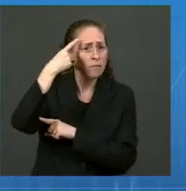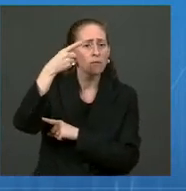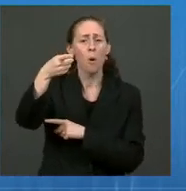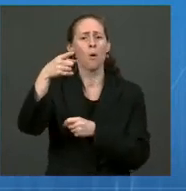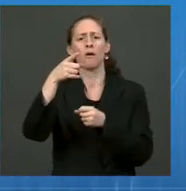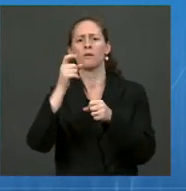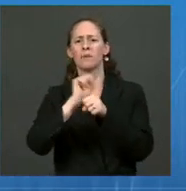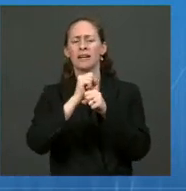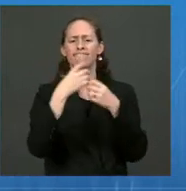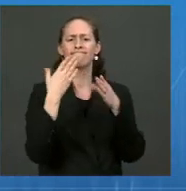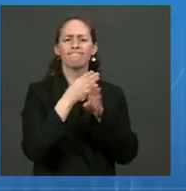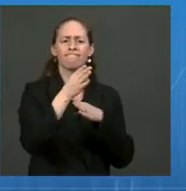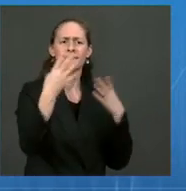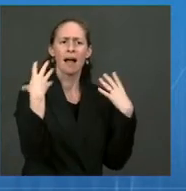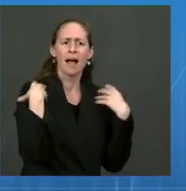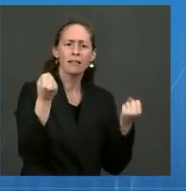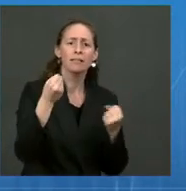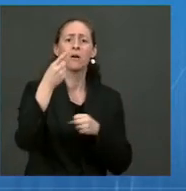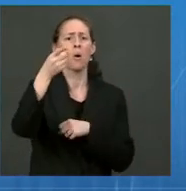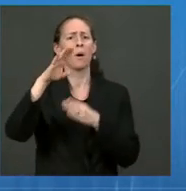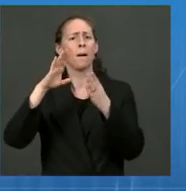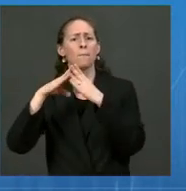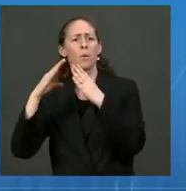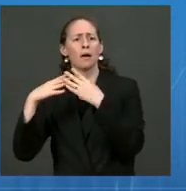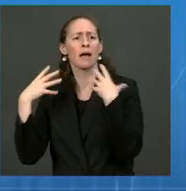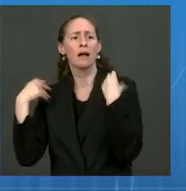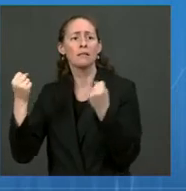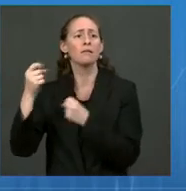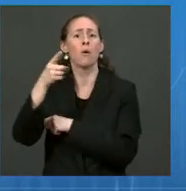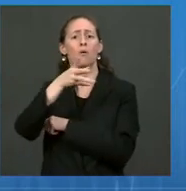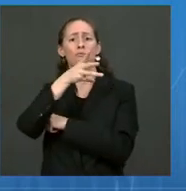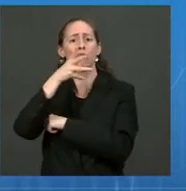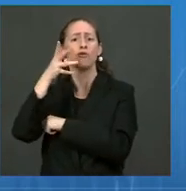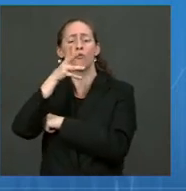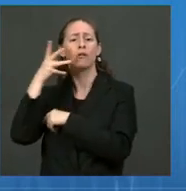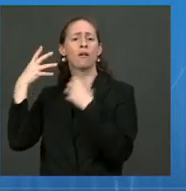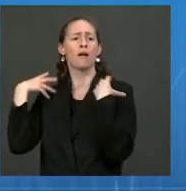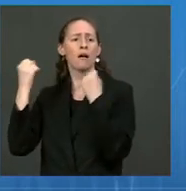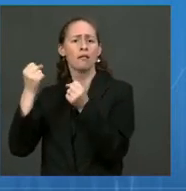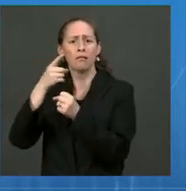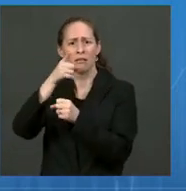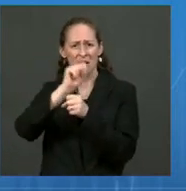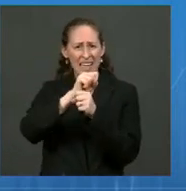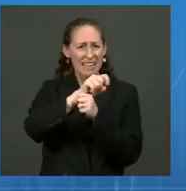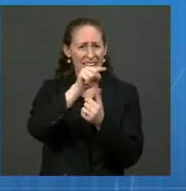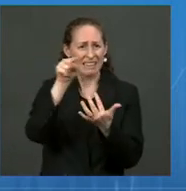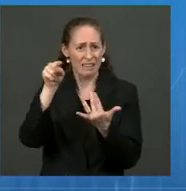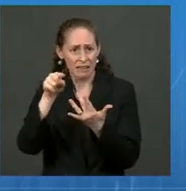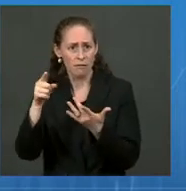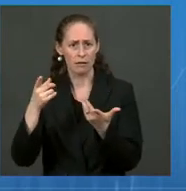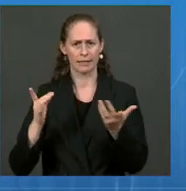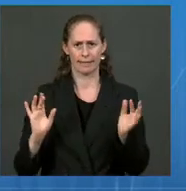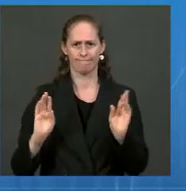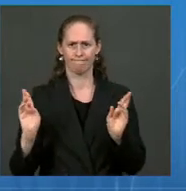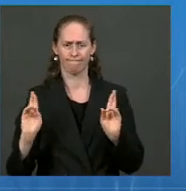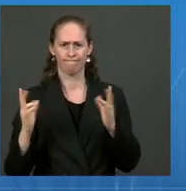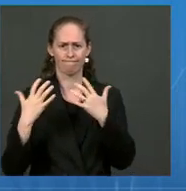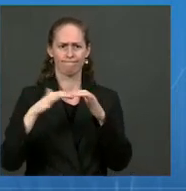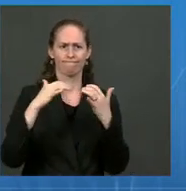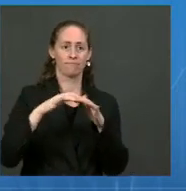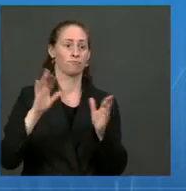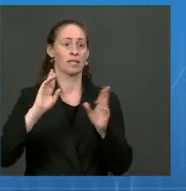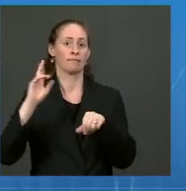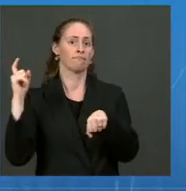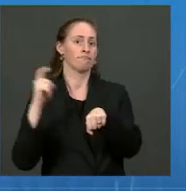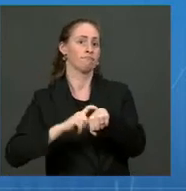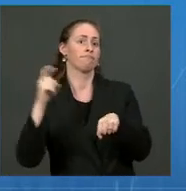health centers, rural health clinics, and long-term care facilities to be ready for this moment. And thanks to our planning